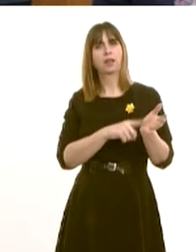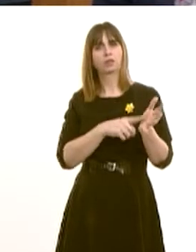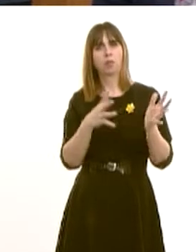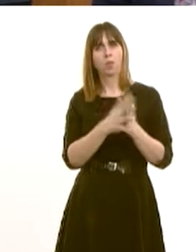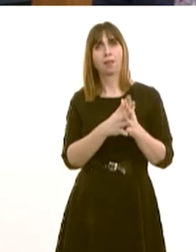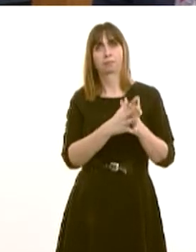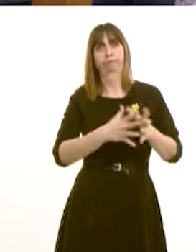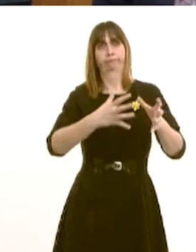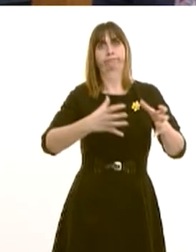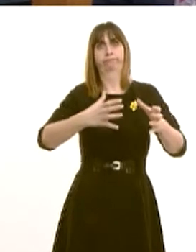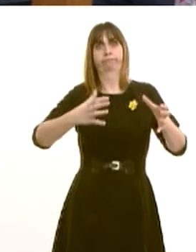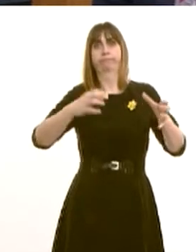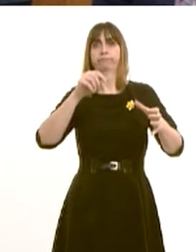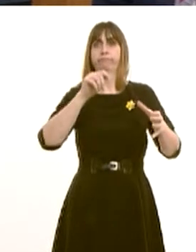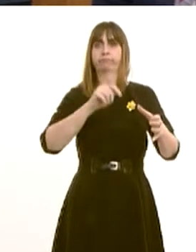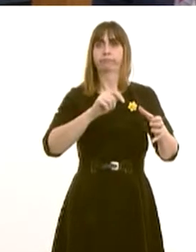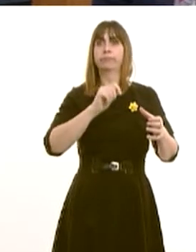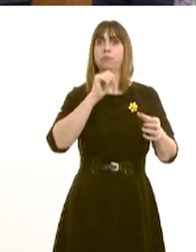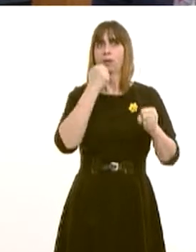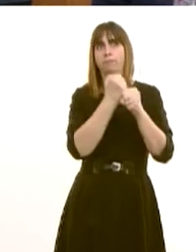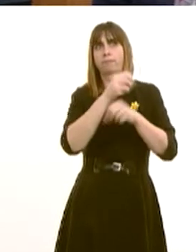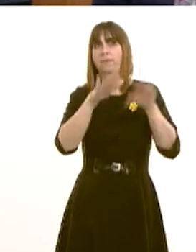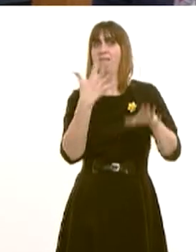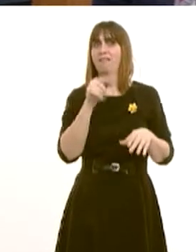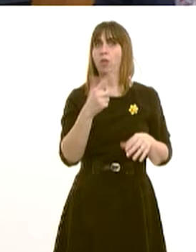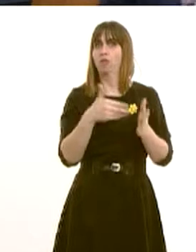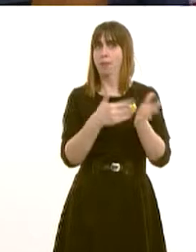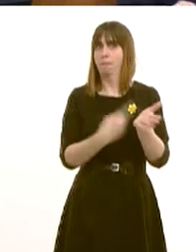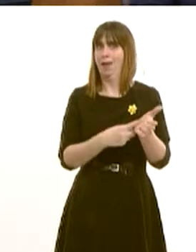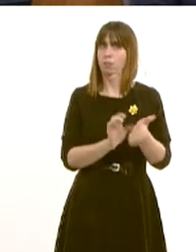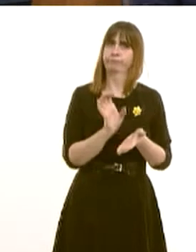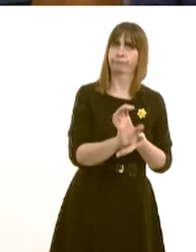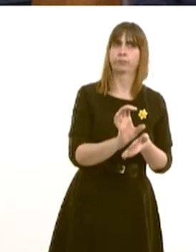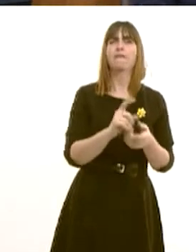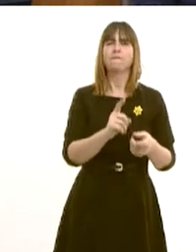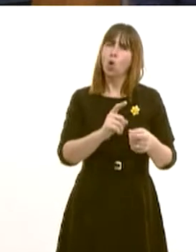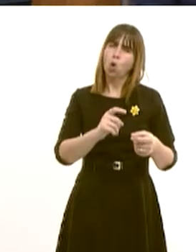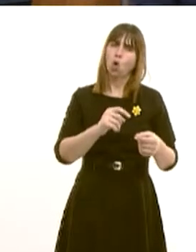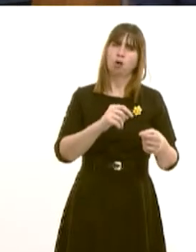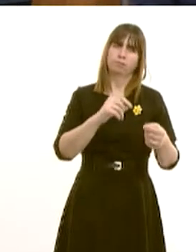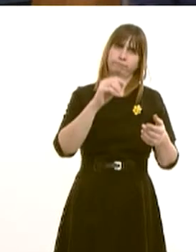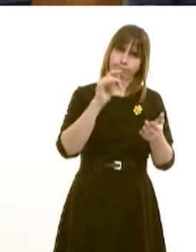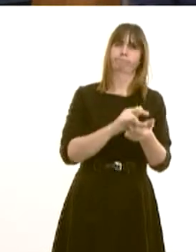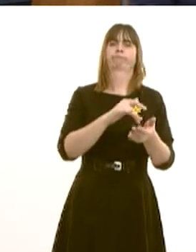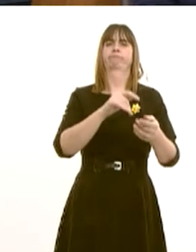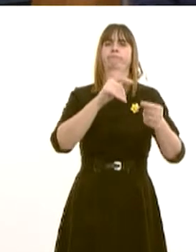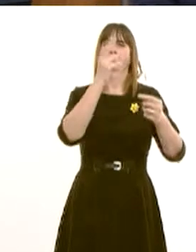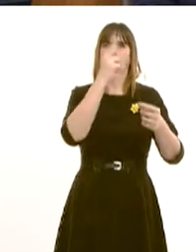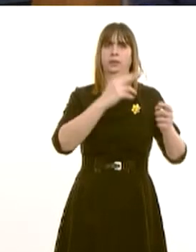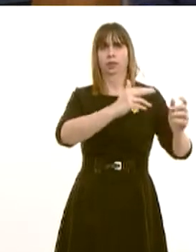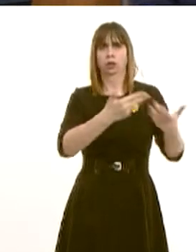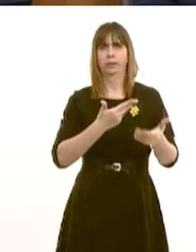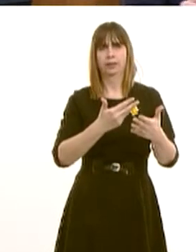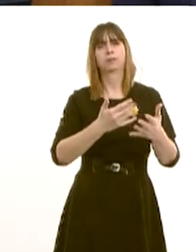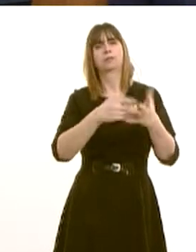wider refurbishment proposals, which will total £5.3 million for essential hospital services on the site as part of the strategy to